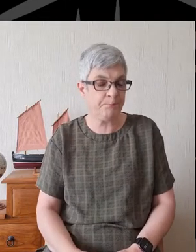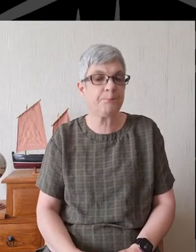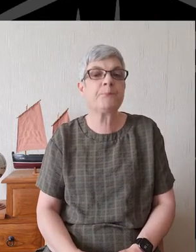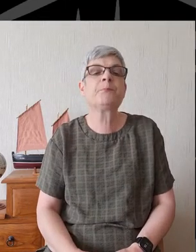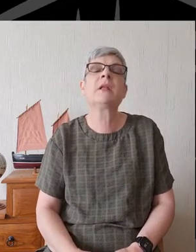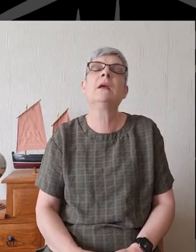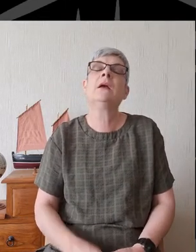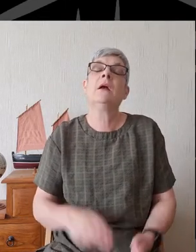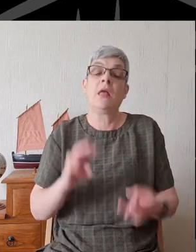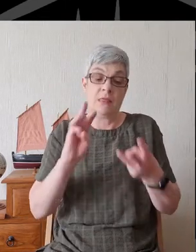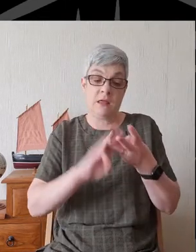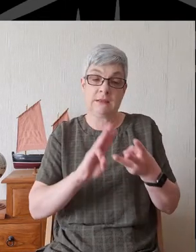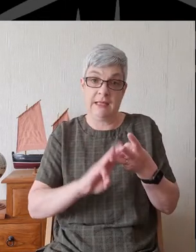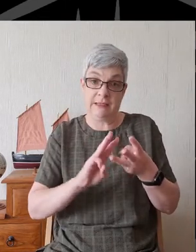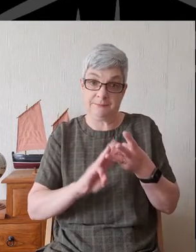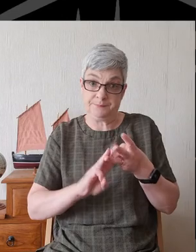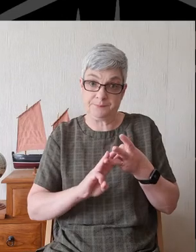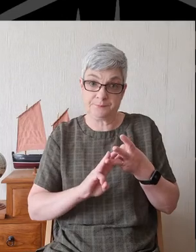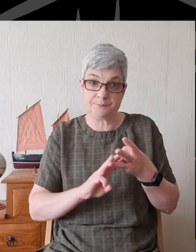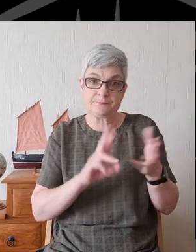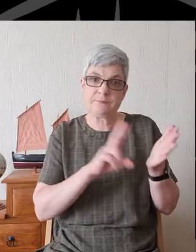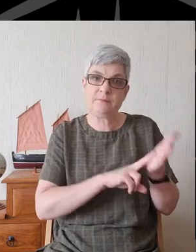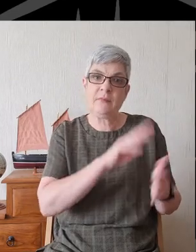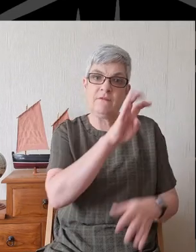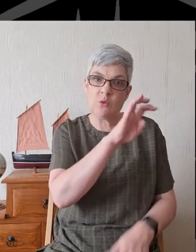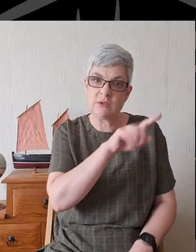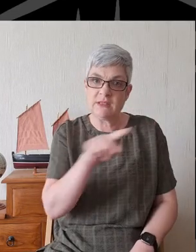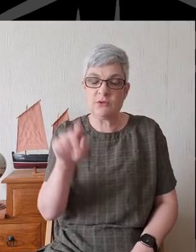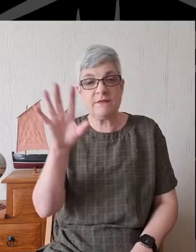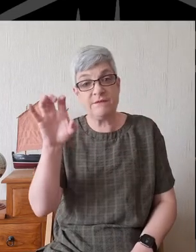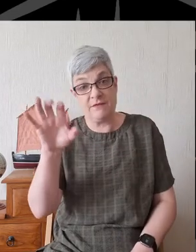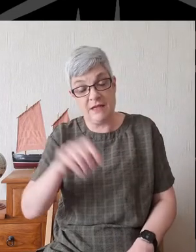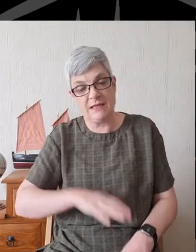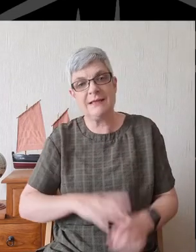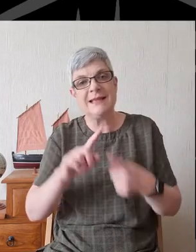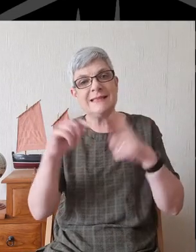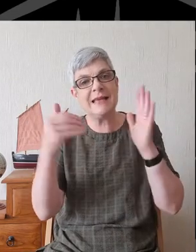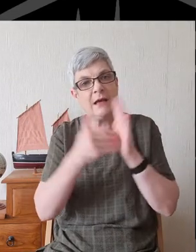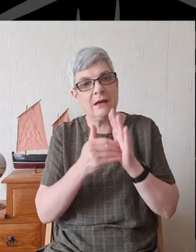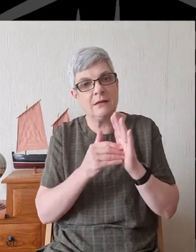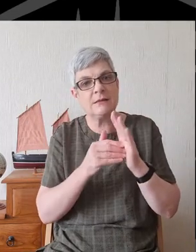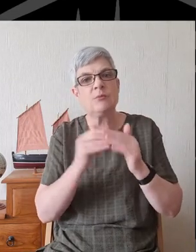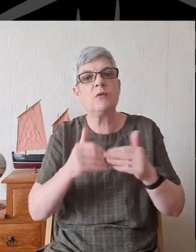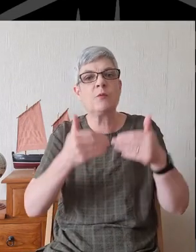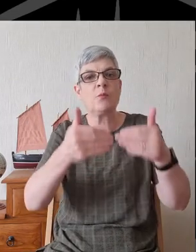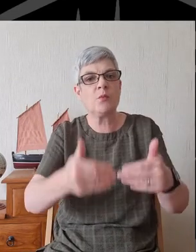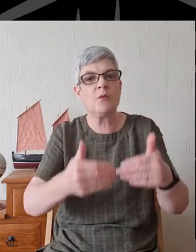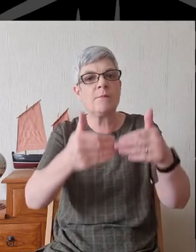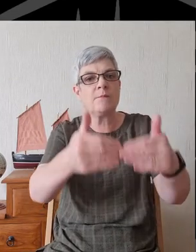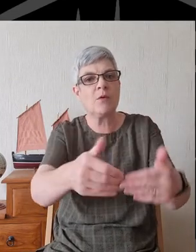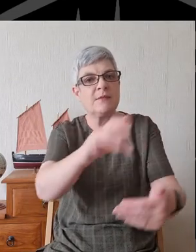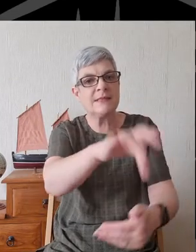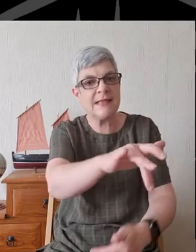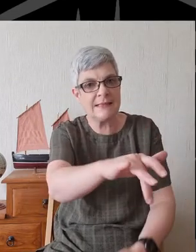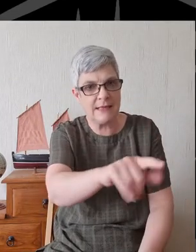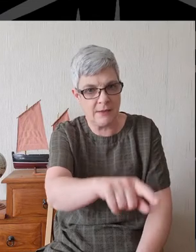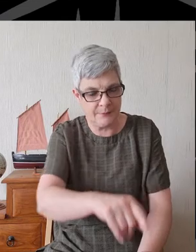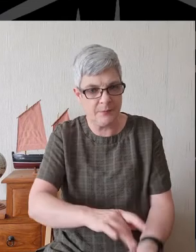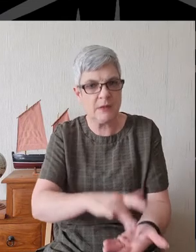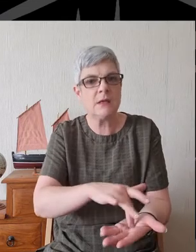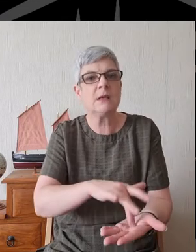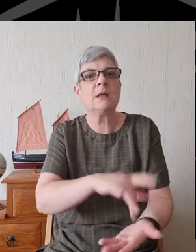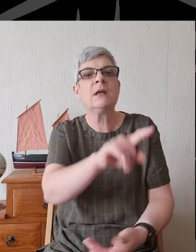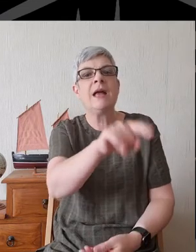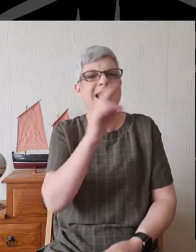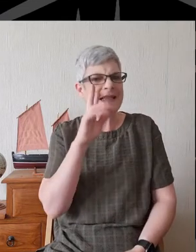And then thirdly, verses 14 to 15, Ezekiel is moving closer to the most sacred part of the temple, and he sees and